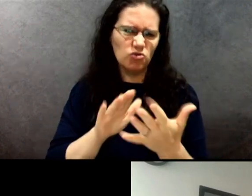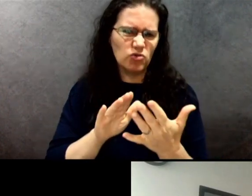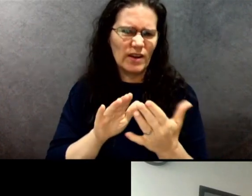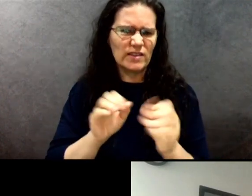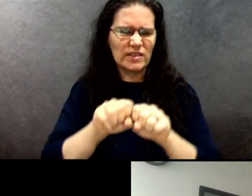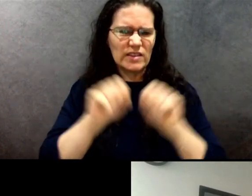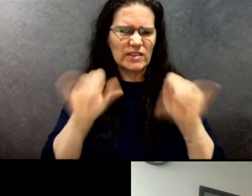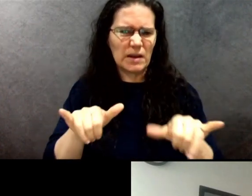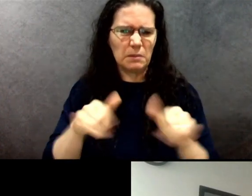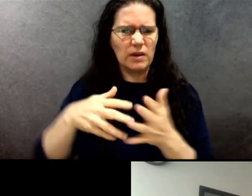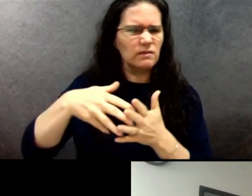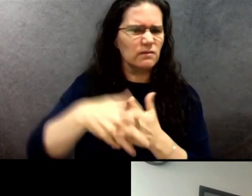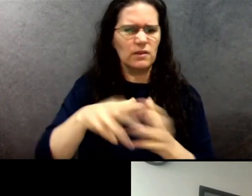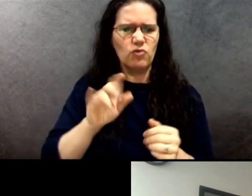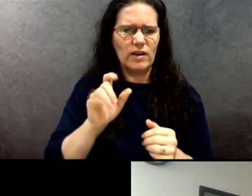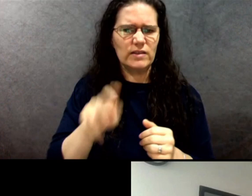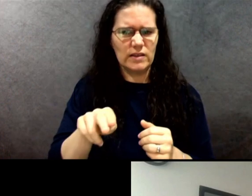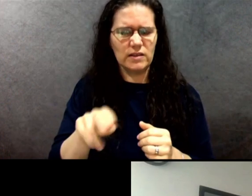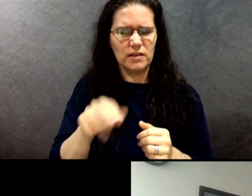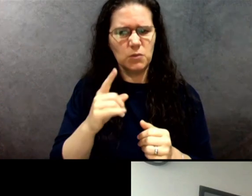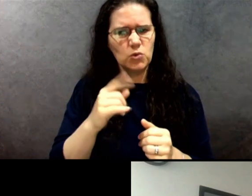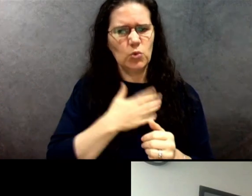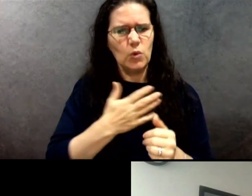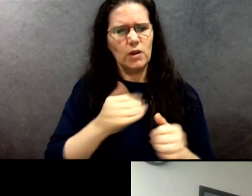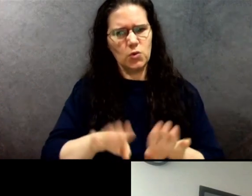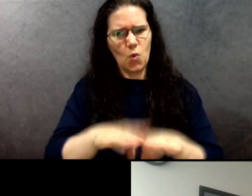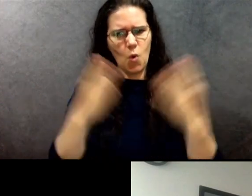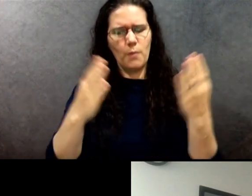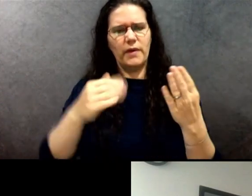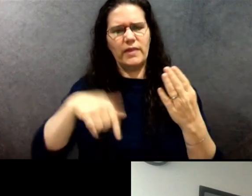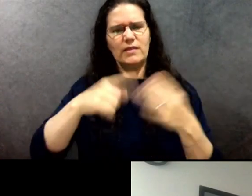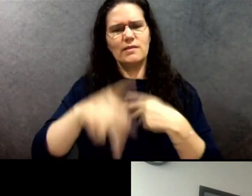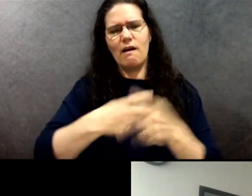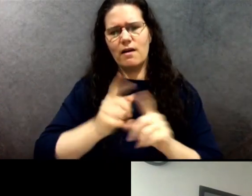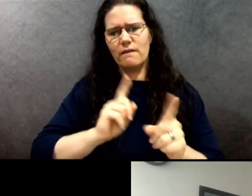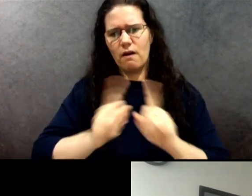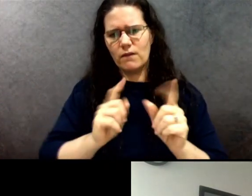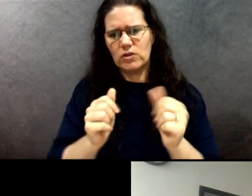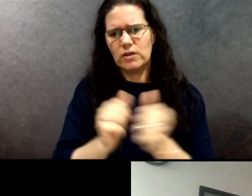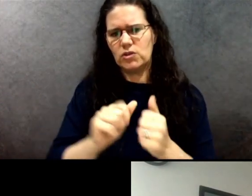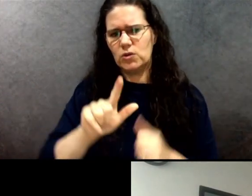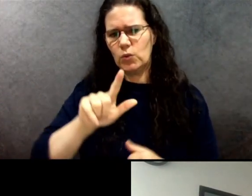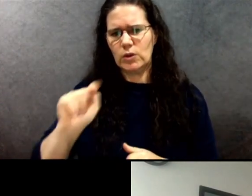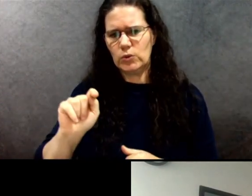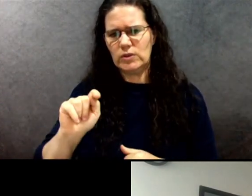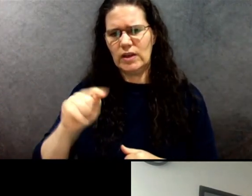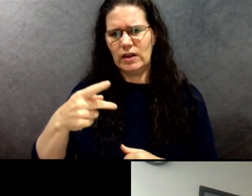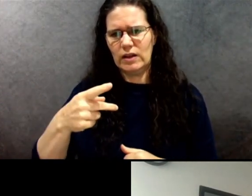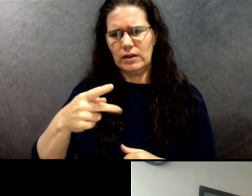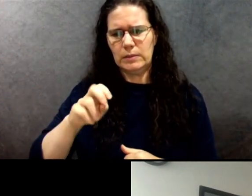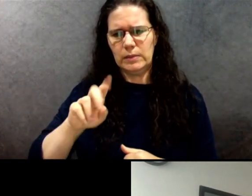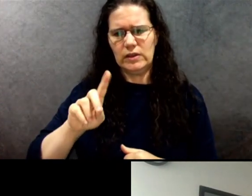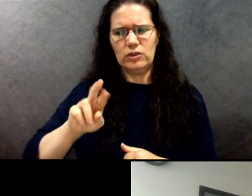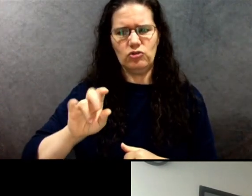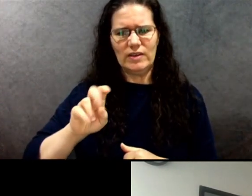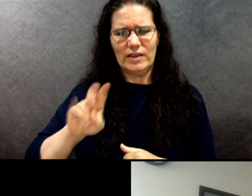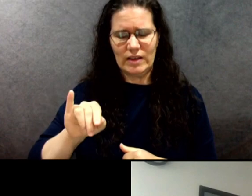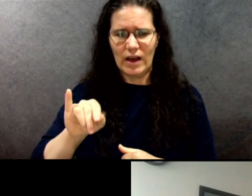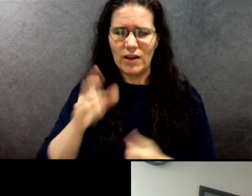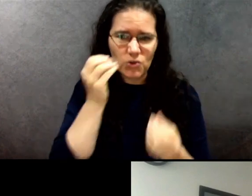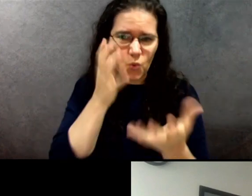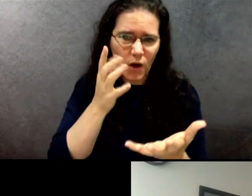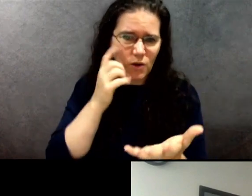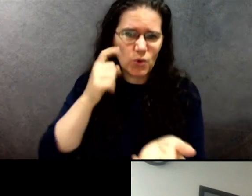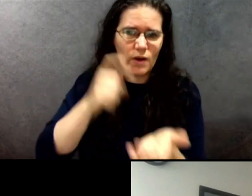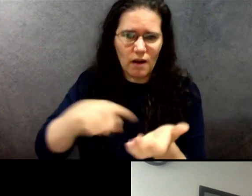conversations like this tonight with Lieutenant Pedrini. So I just wanted to acknowledge the town. It is not common, and I think that the